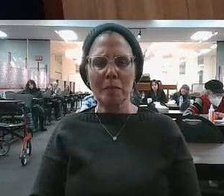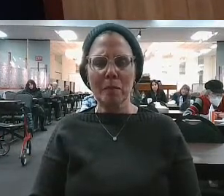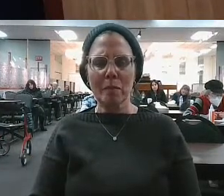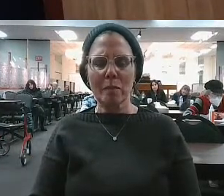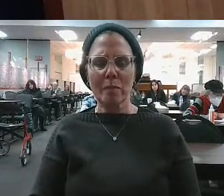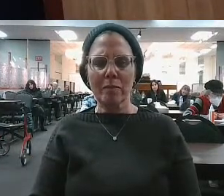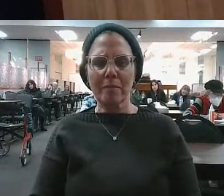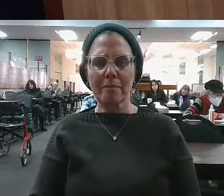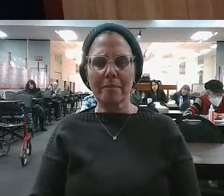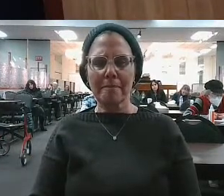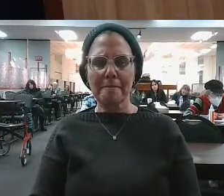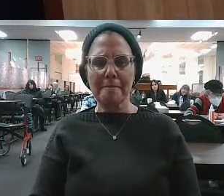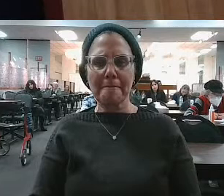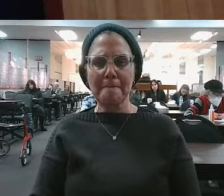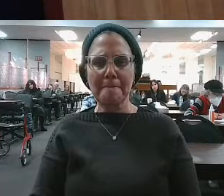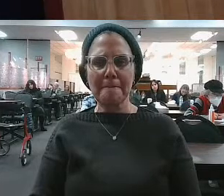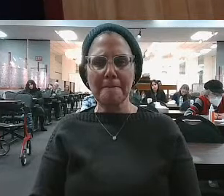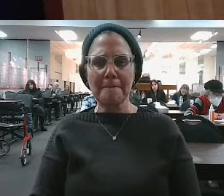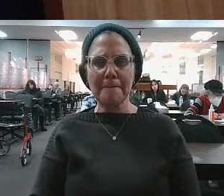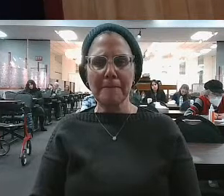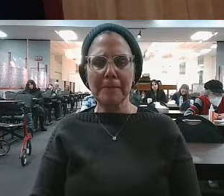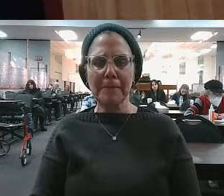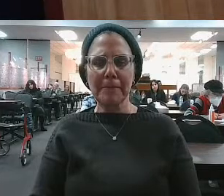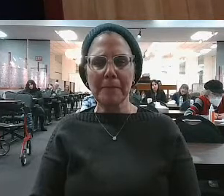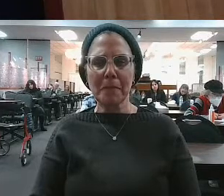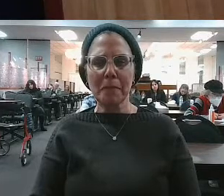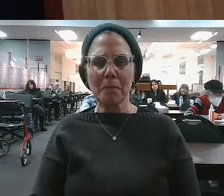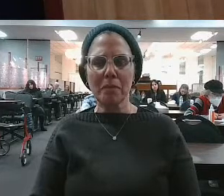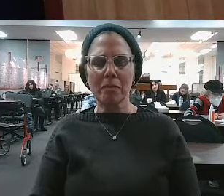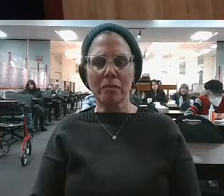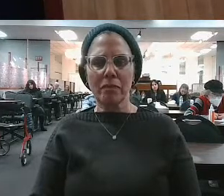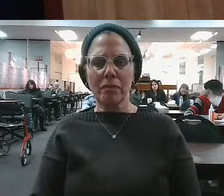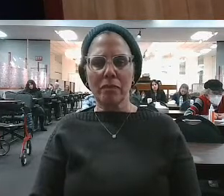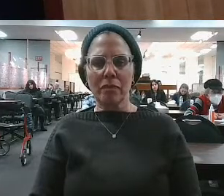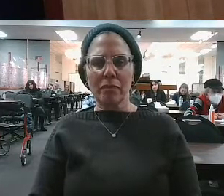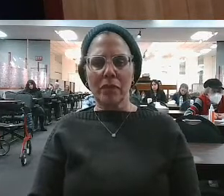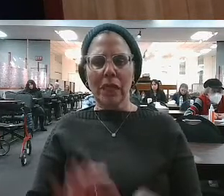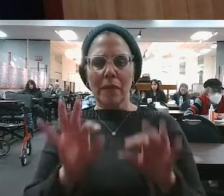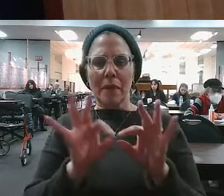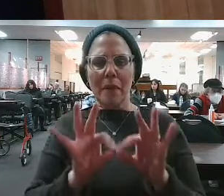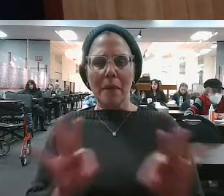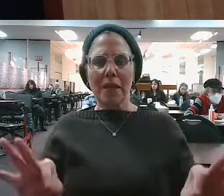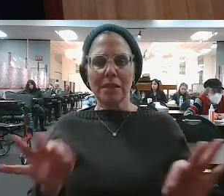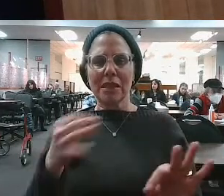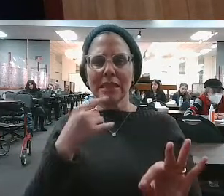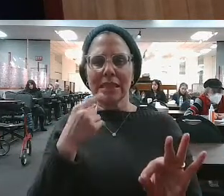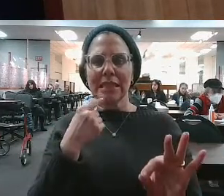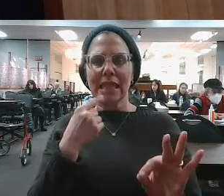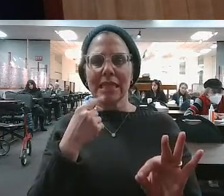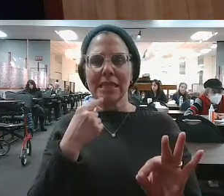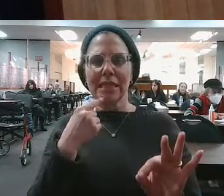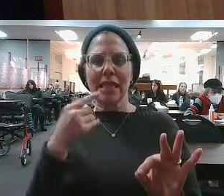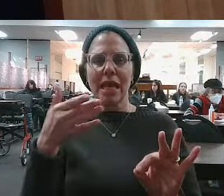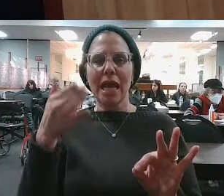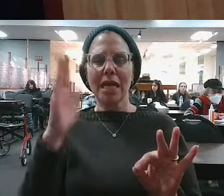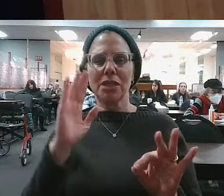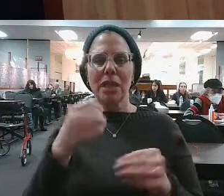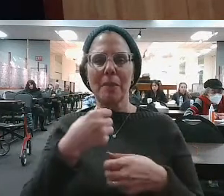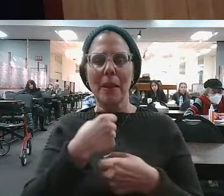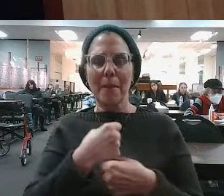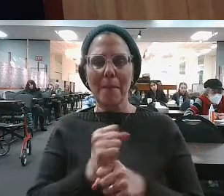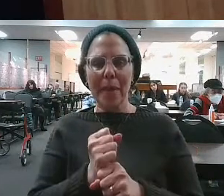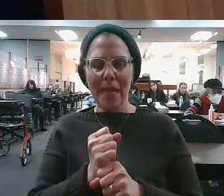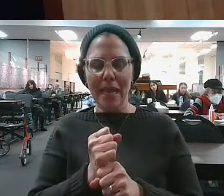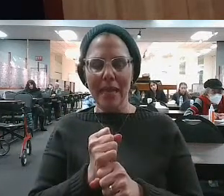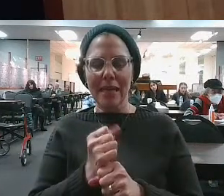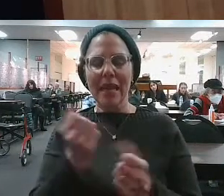Listen to this. Pasuk says, Hashem made everything